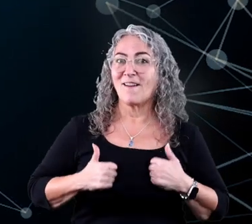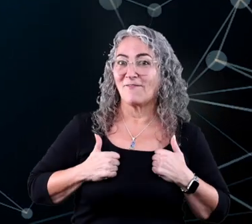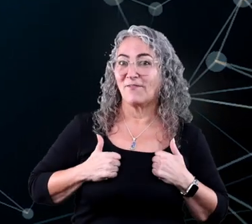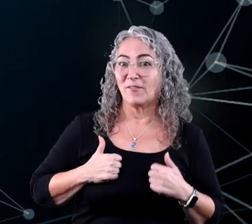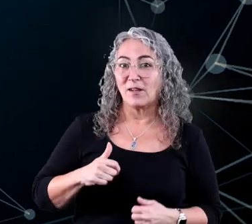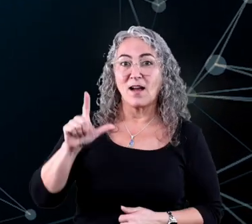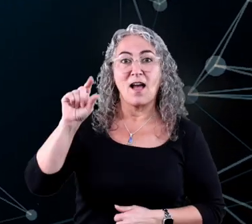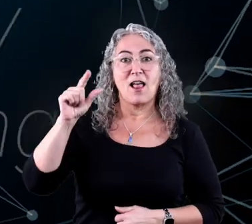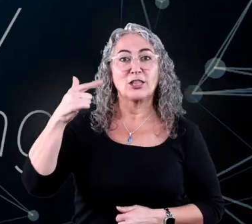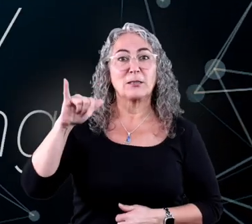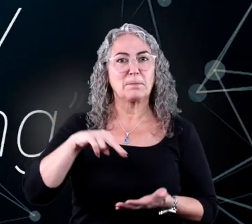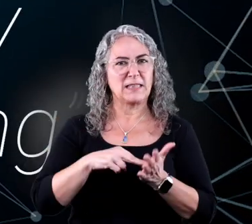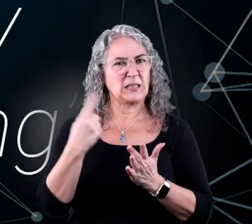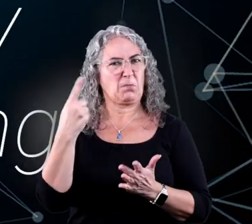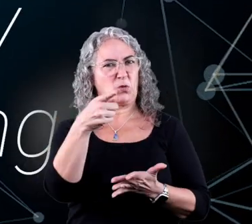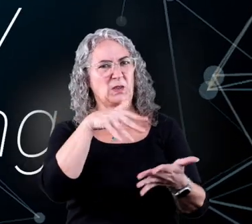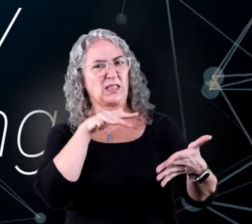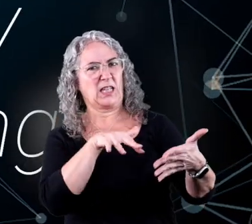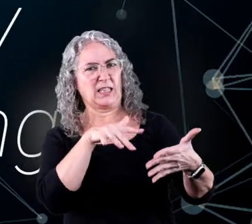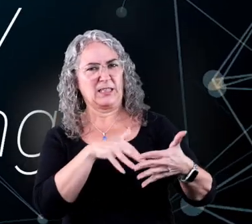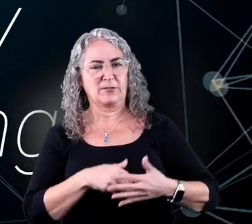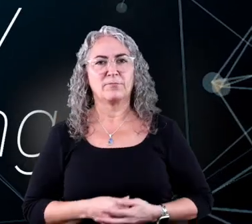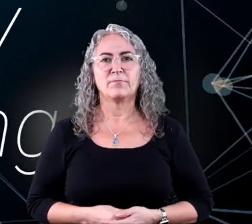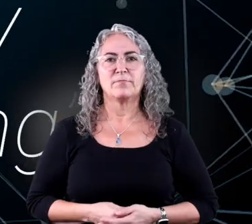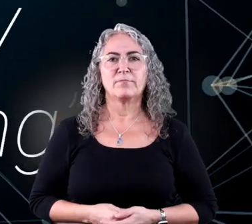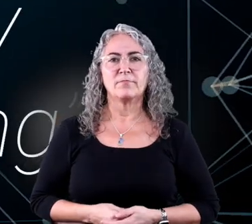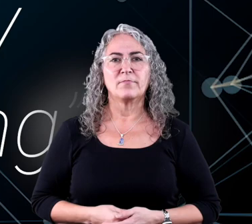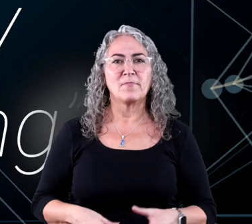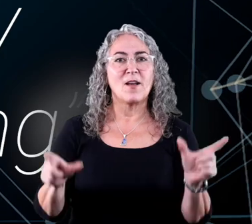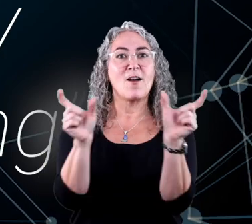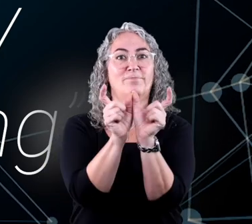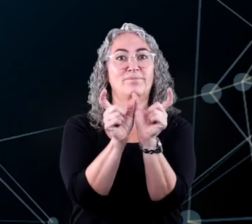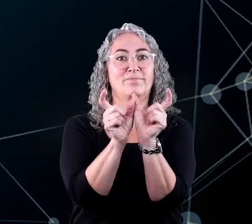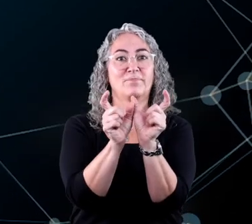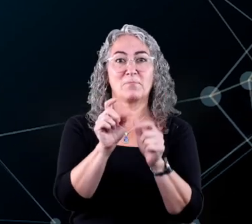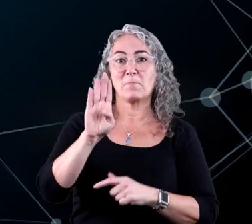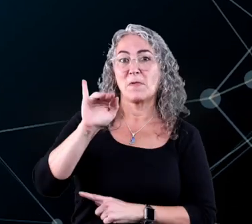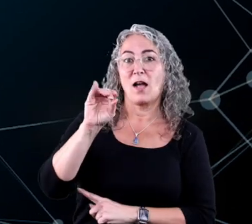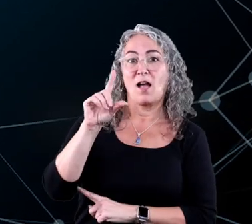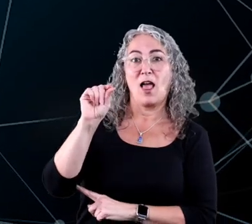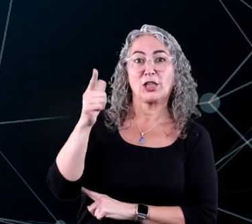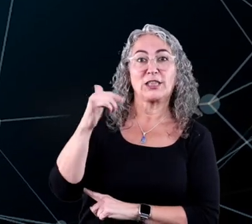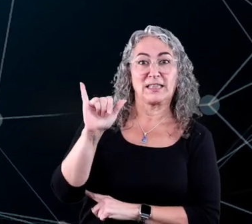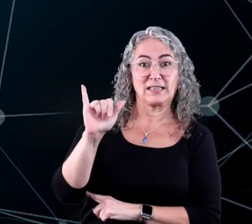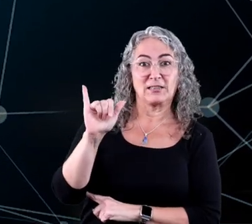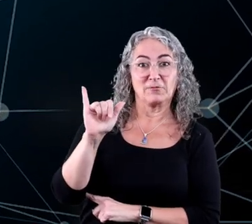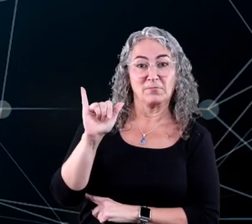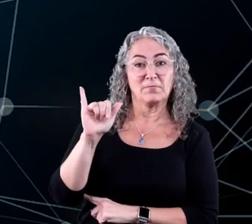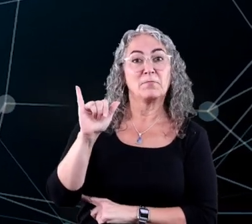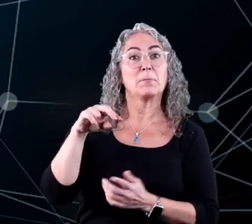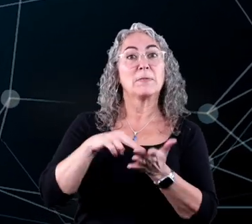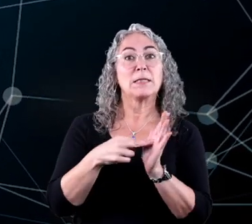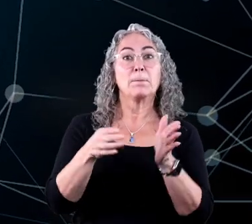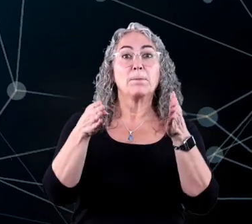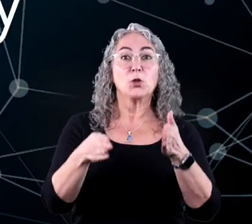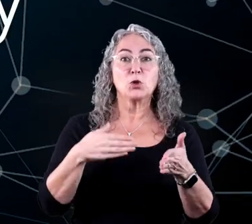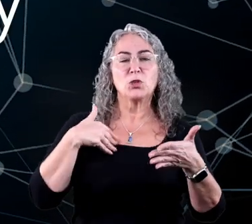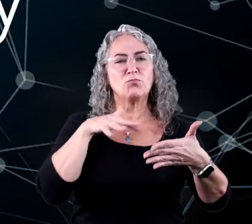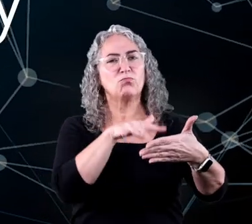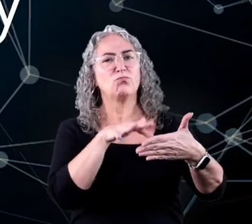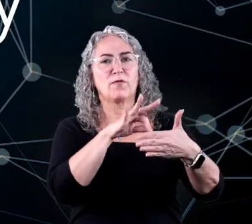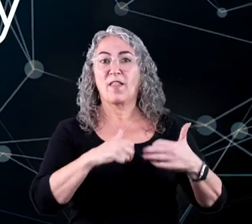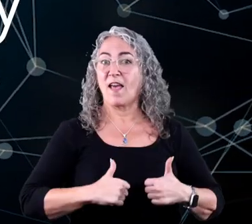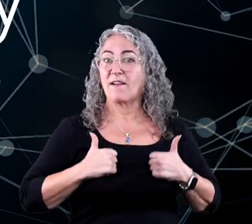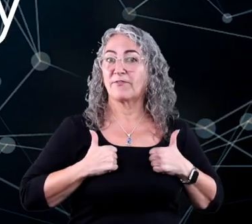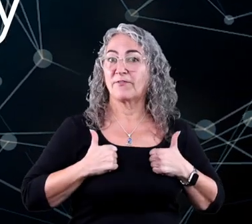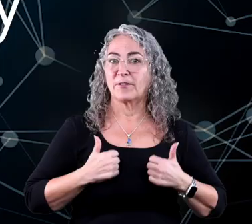means life. Logi means the study of something. So if we put bio and logi together, we